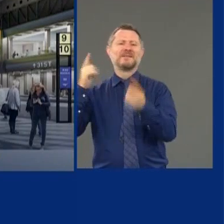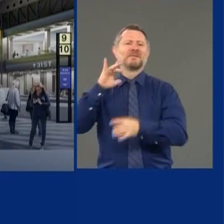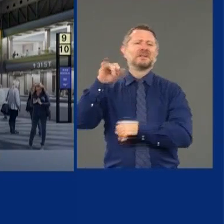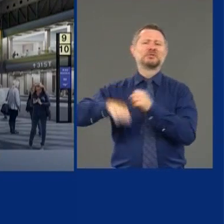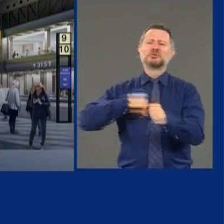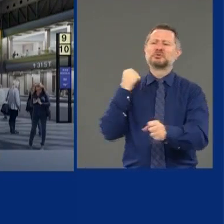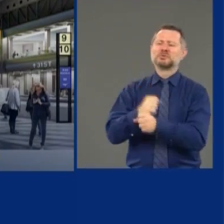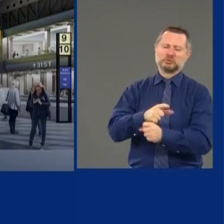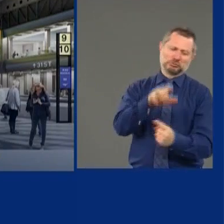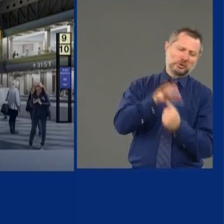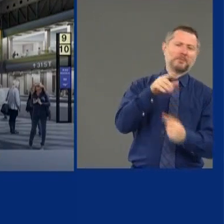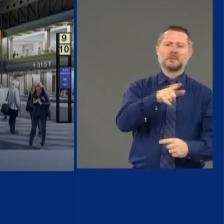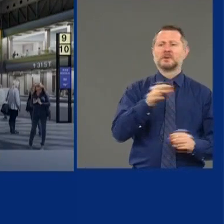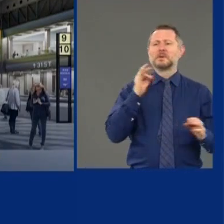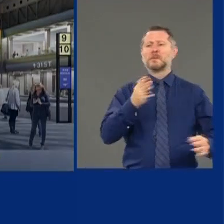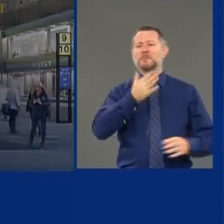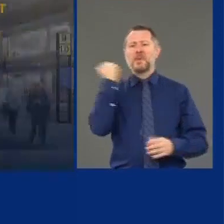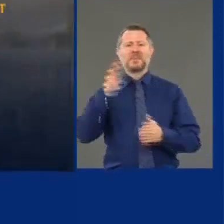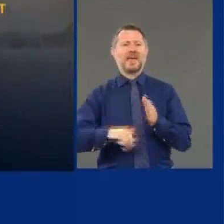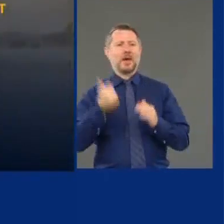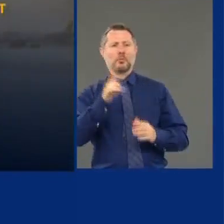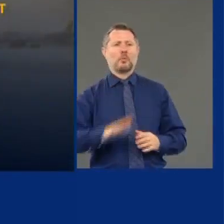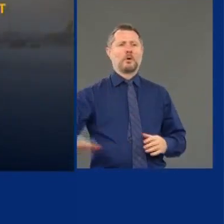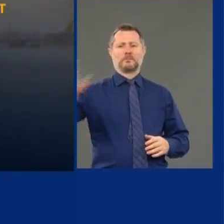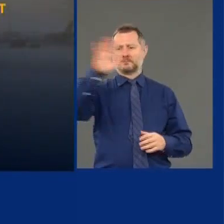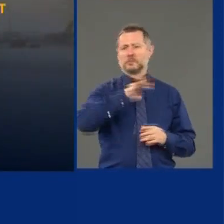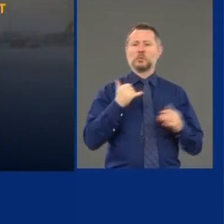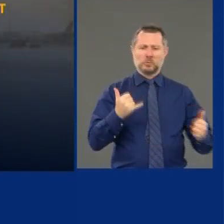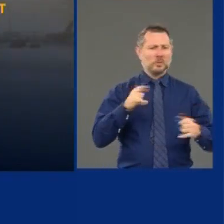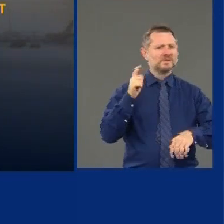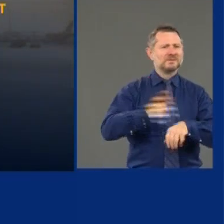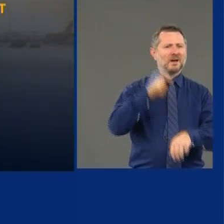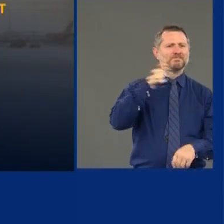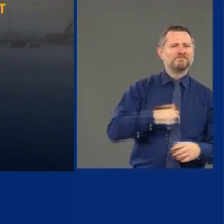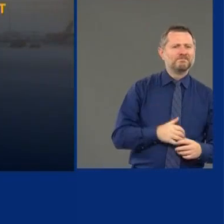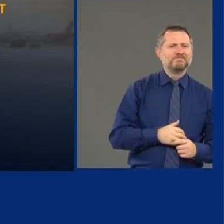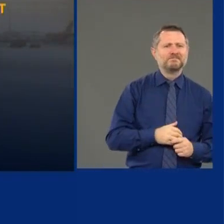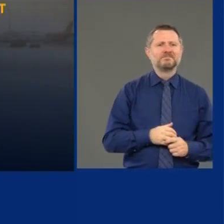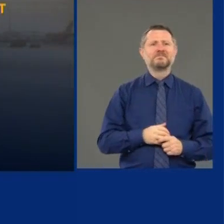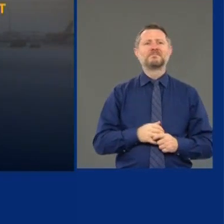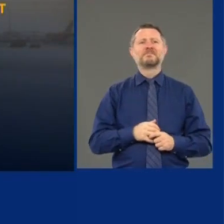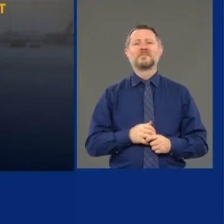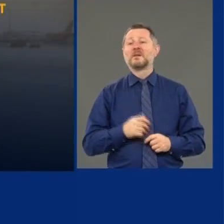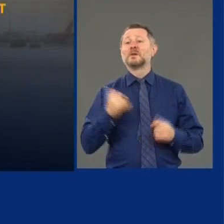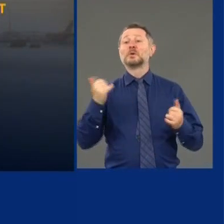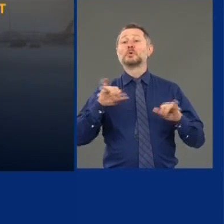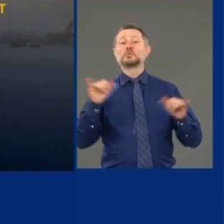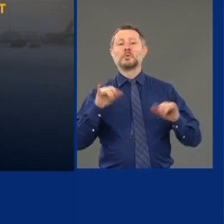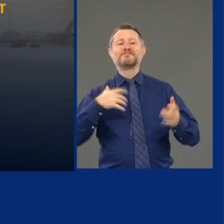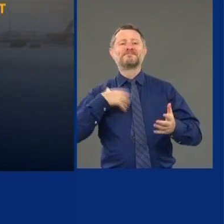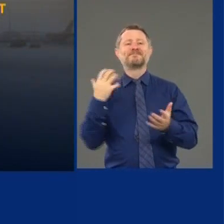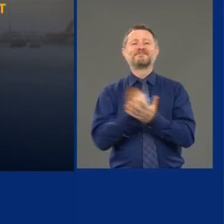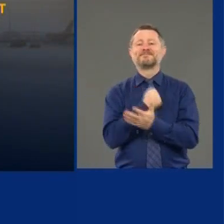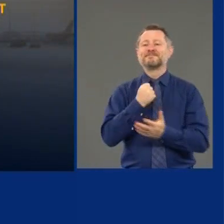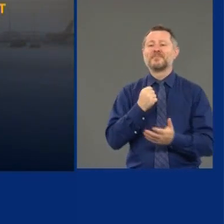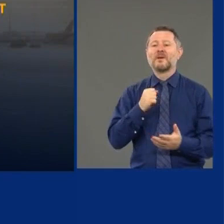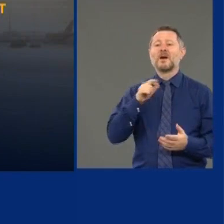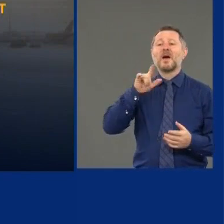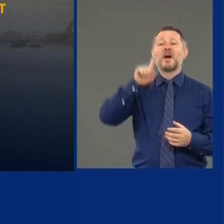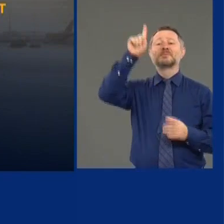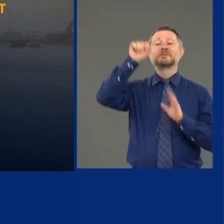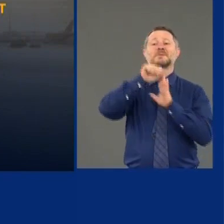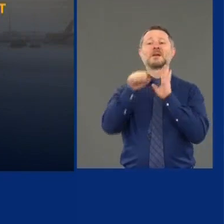better than anywhere else. Now is the time to do it. Let's take this moment and let's reimagine our upstate